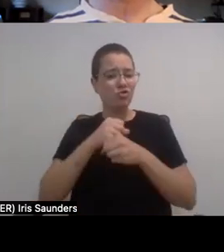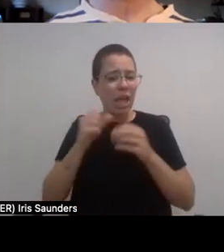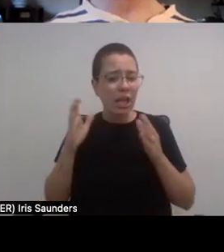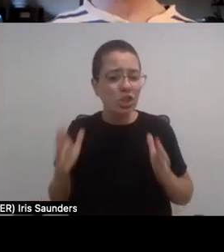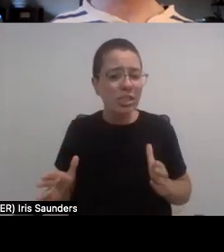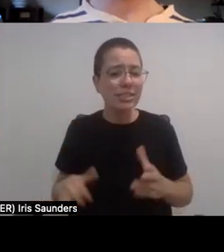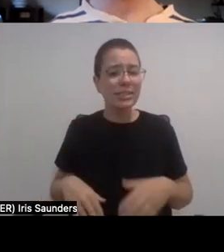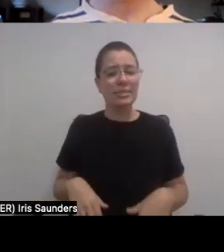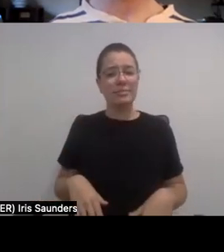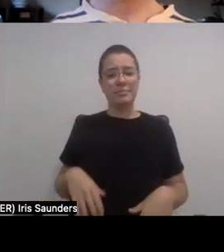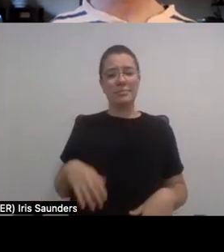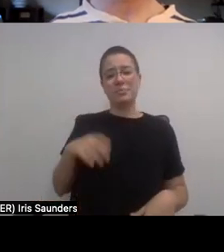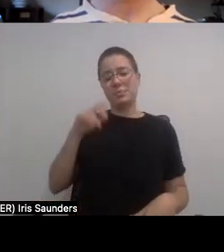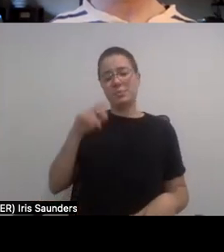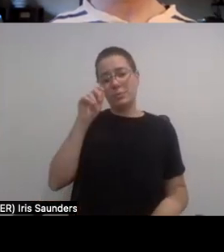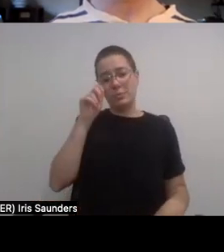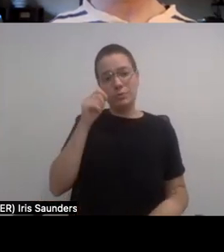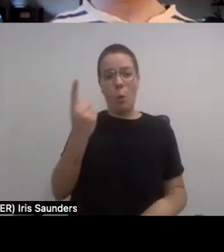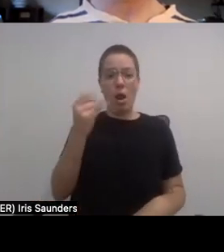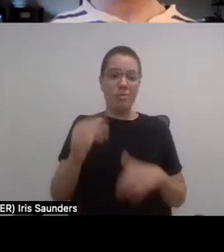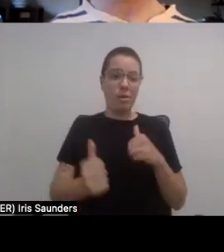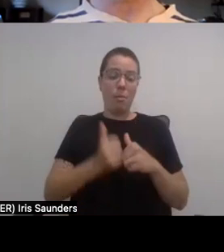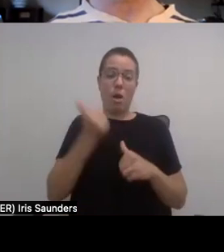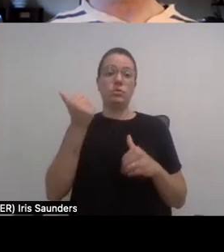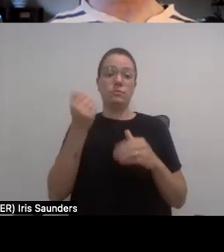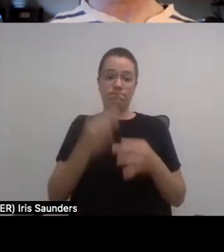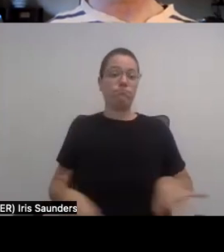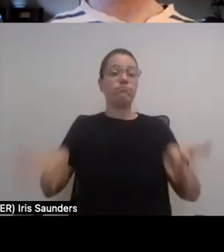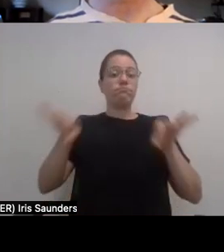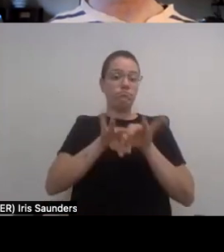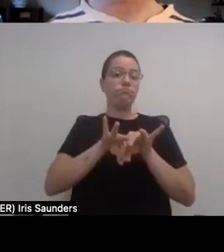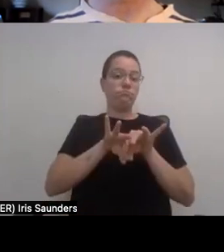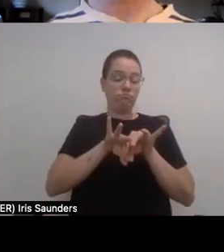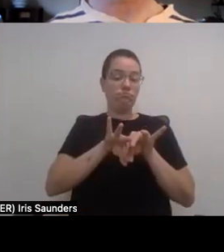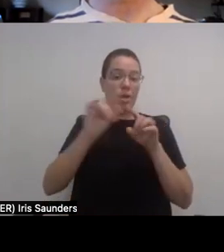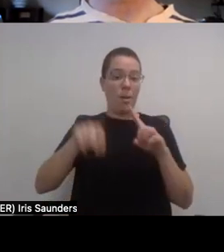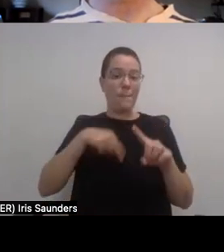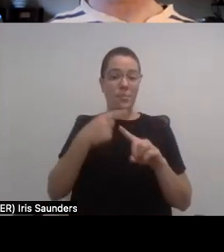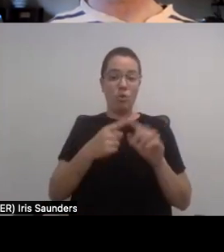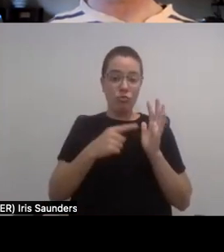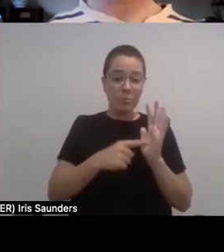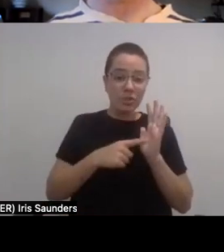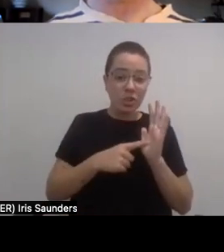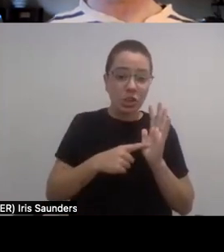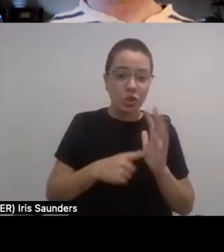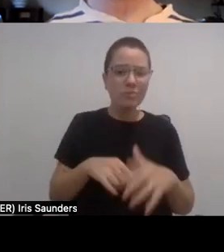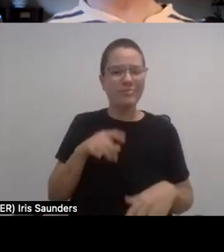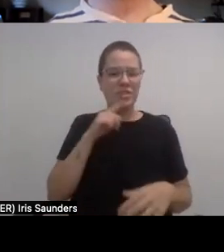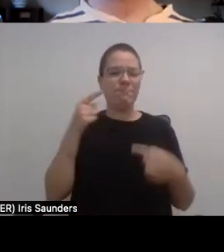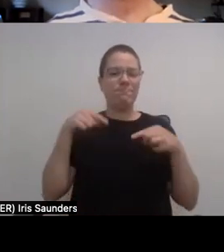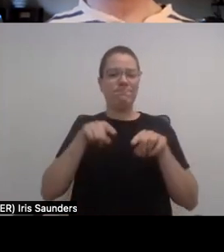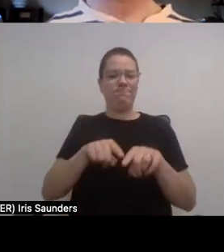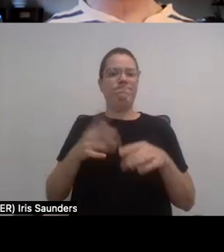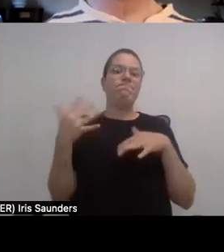mind, and the, one of the most important things about representation is that it's intersectional. I